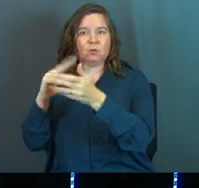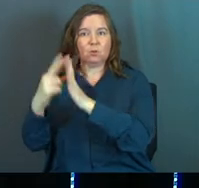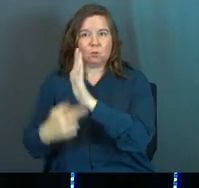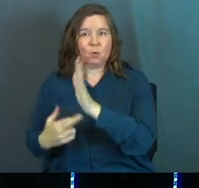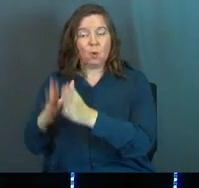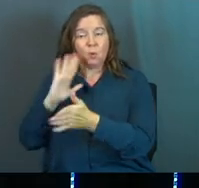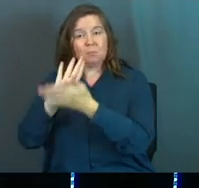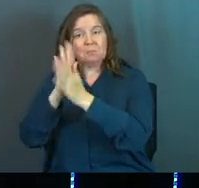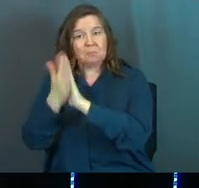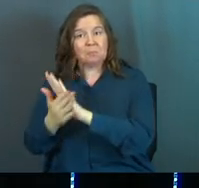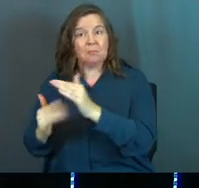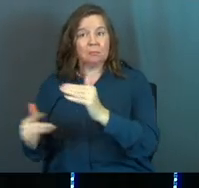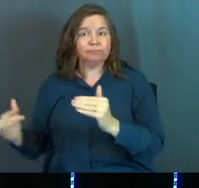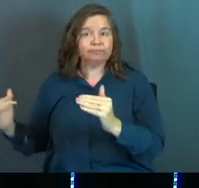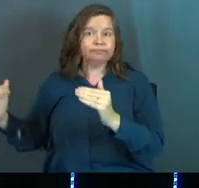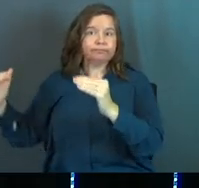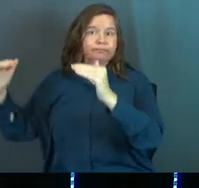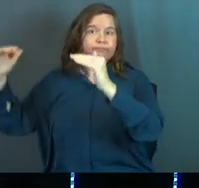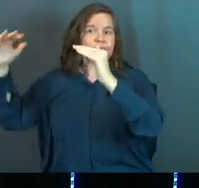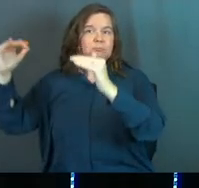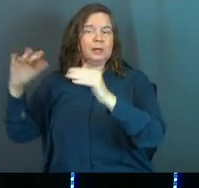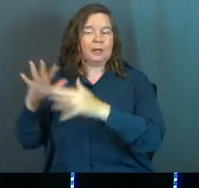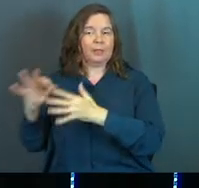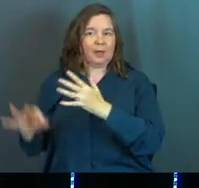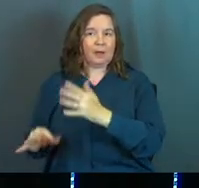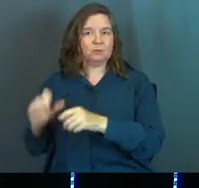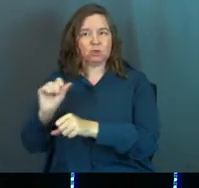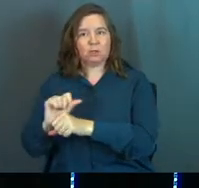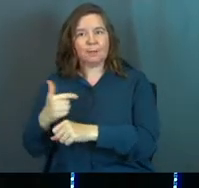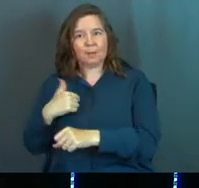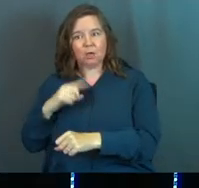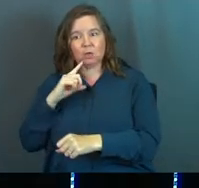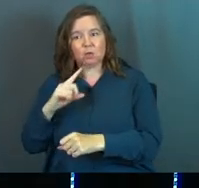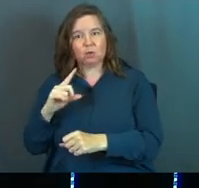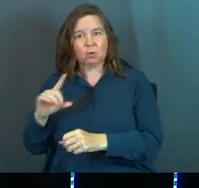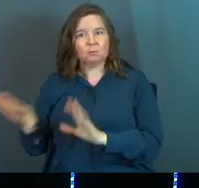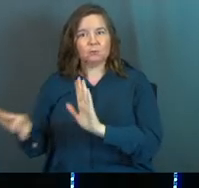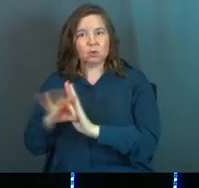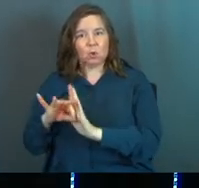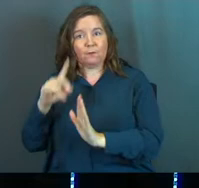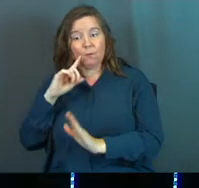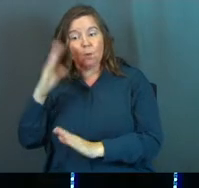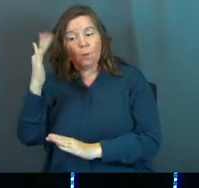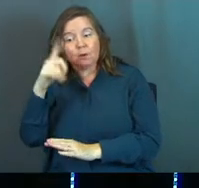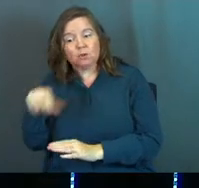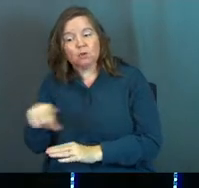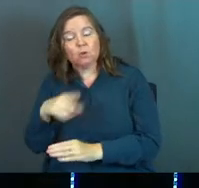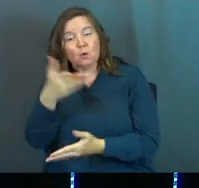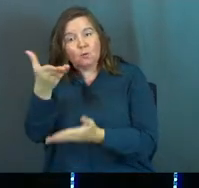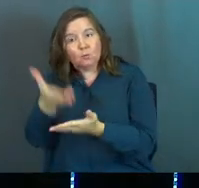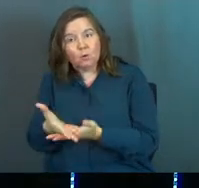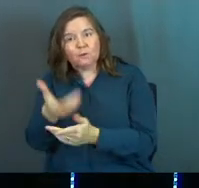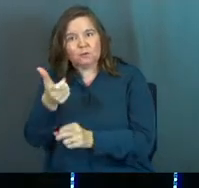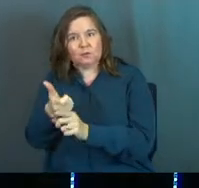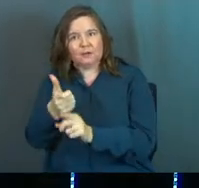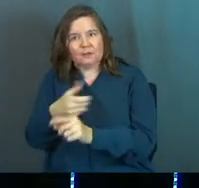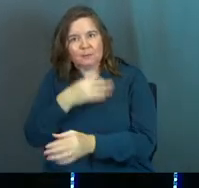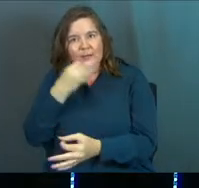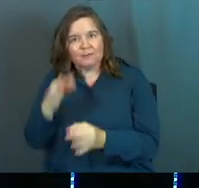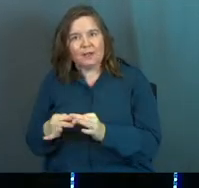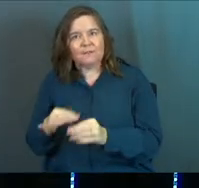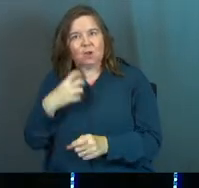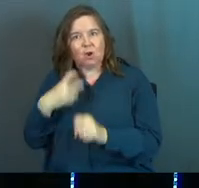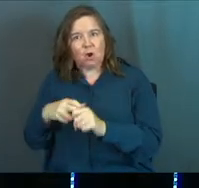role in your life, in the kind of options and jobs that you're chosen for because you've proven yourself to be